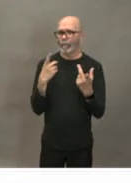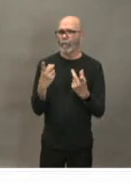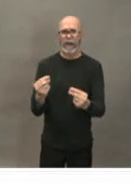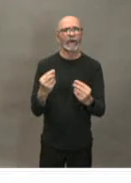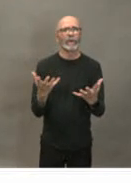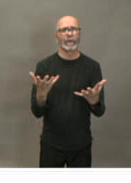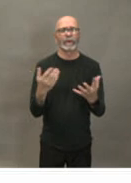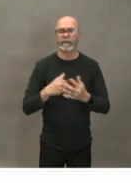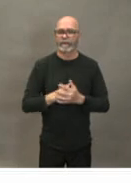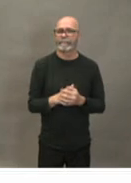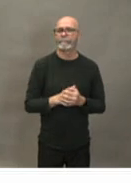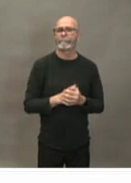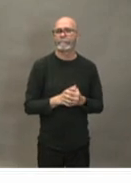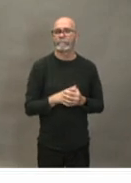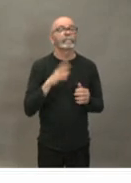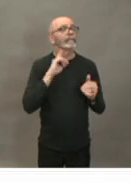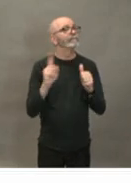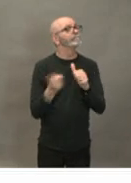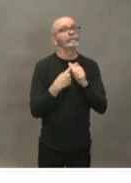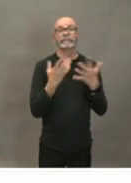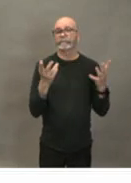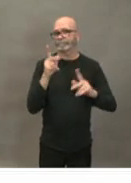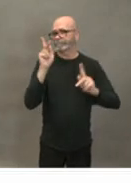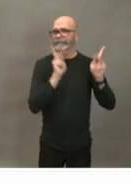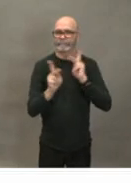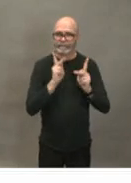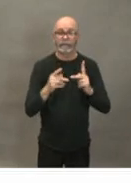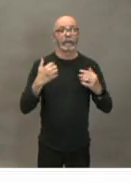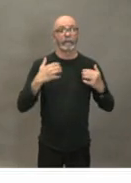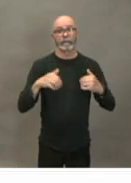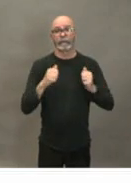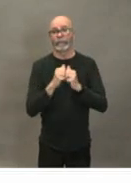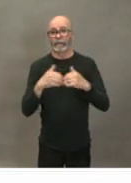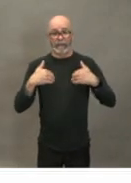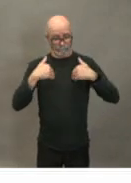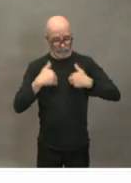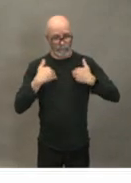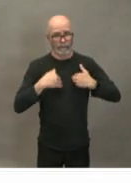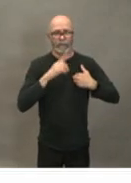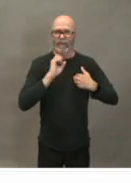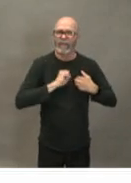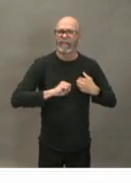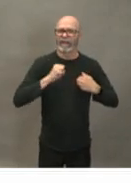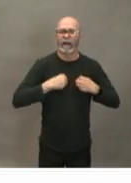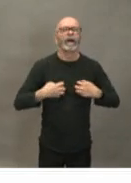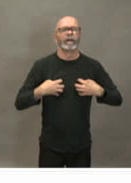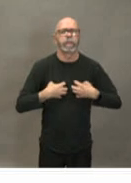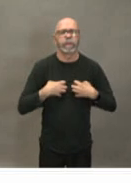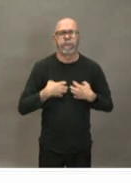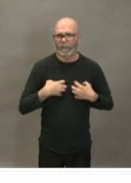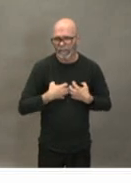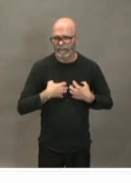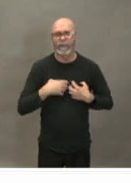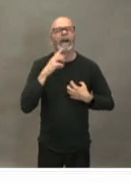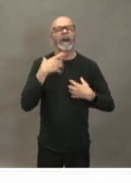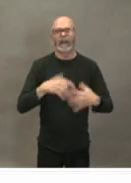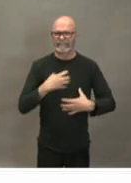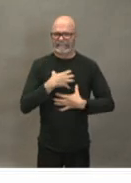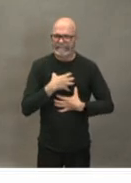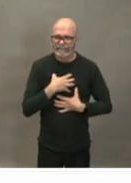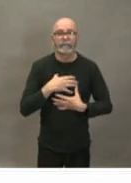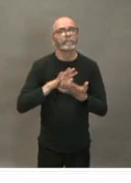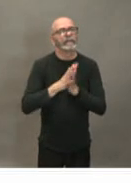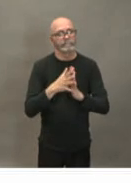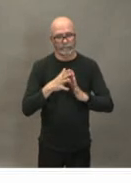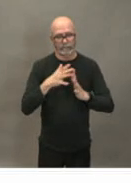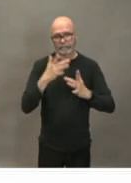large numbers of people with respiratory illness needing care will create pressures on our health care system second of all large